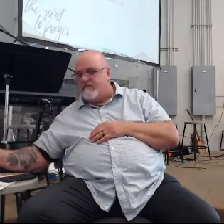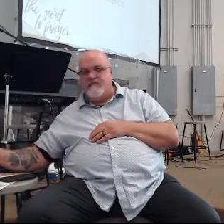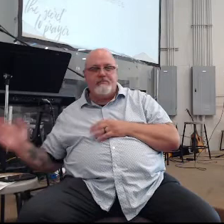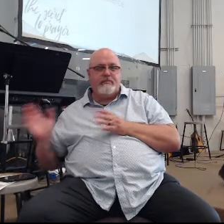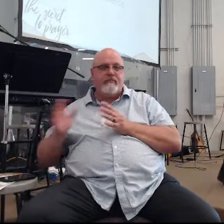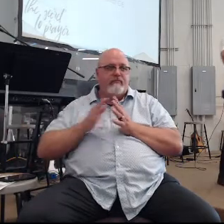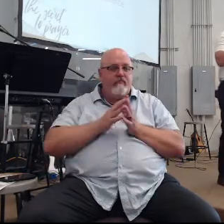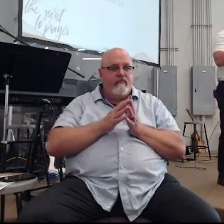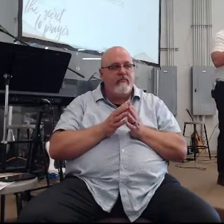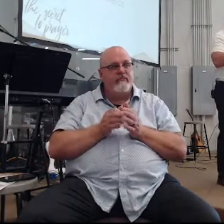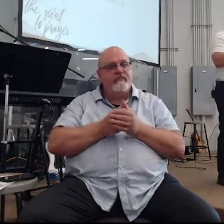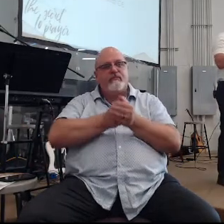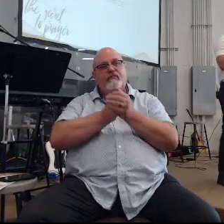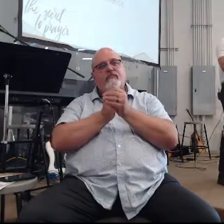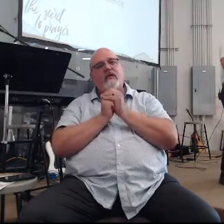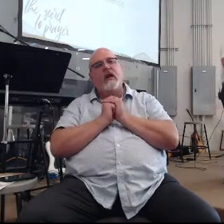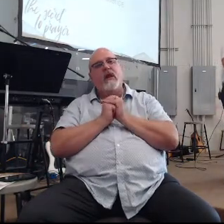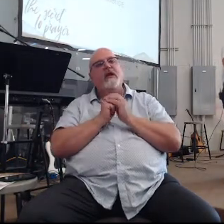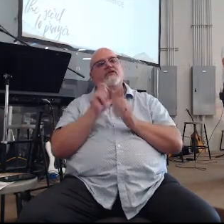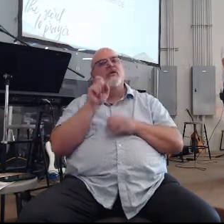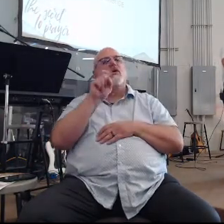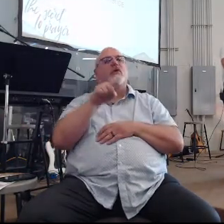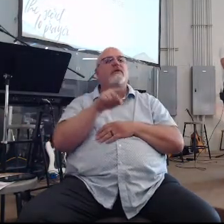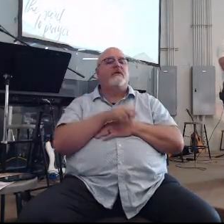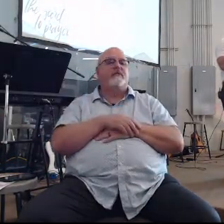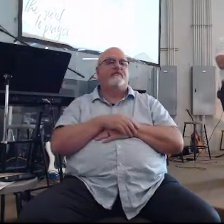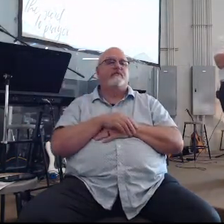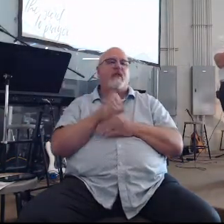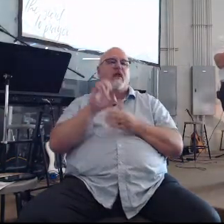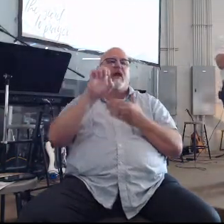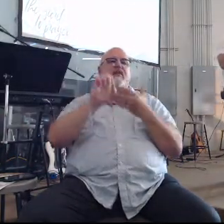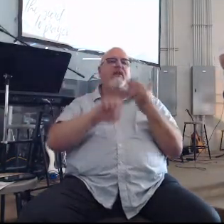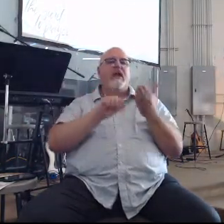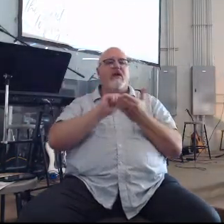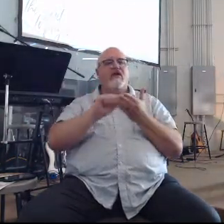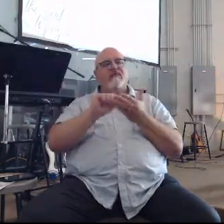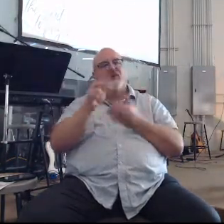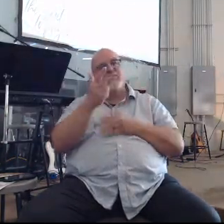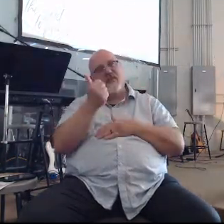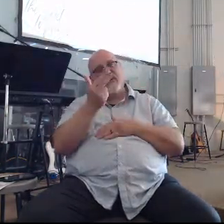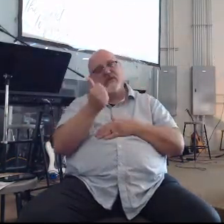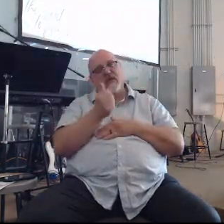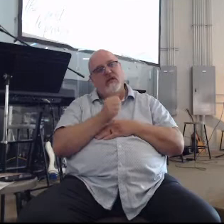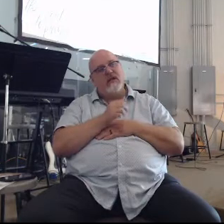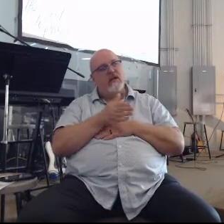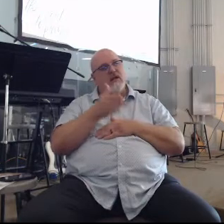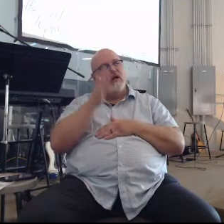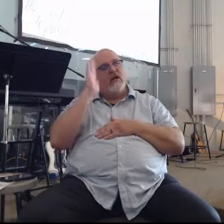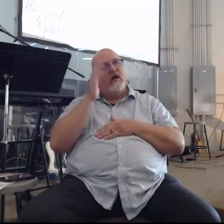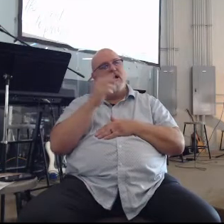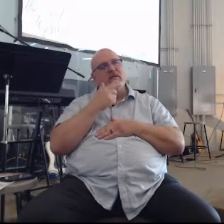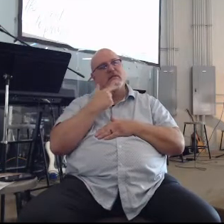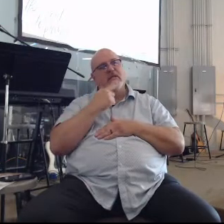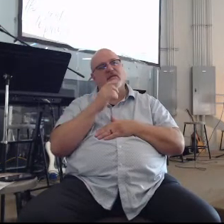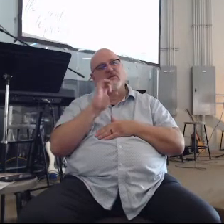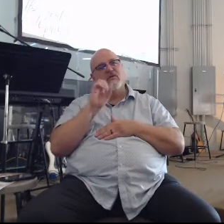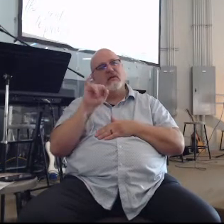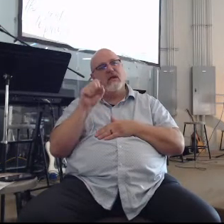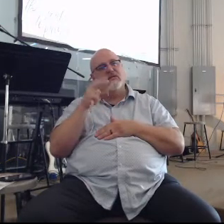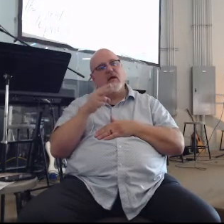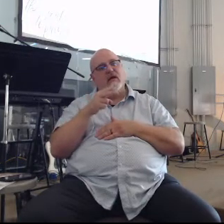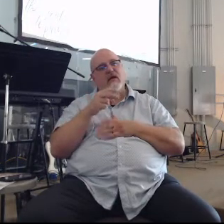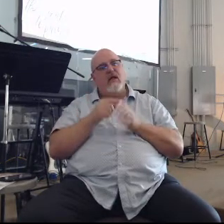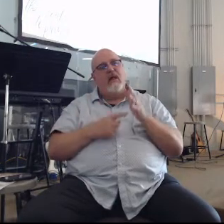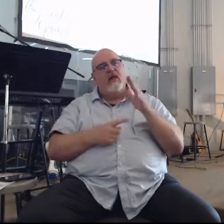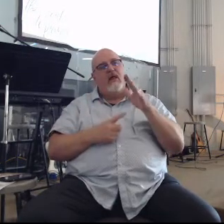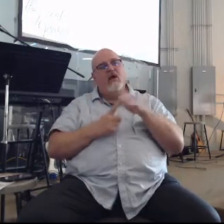I want to ask you this question at the end of verse 13 God says this to Elijah so he